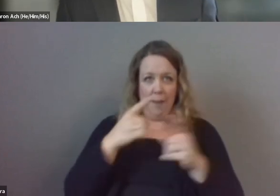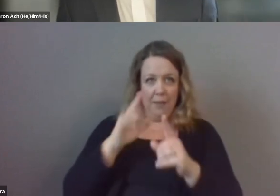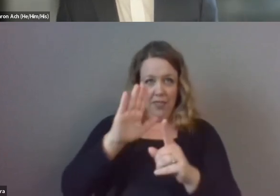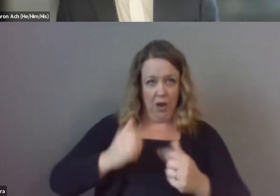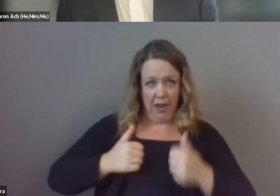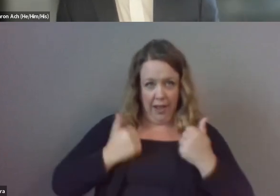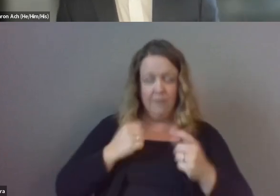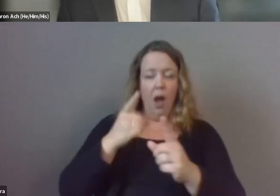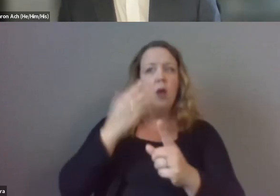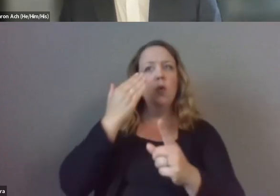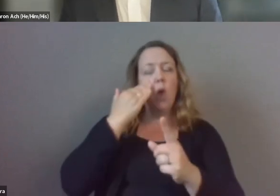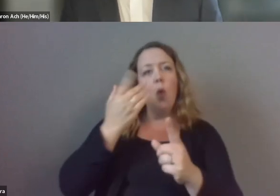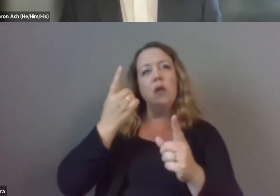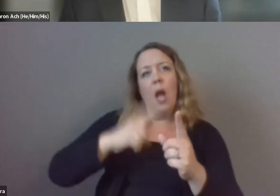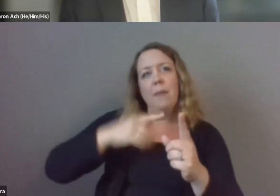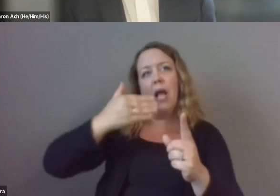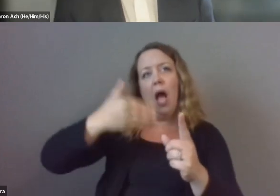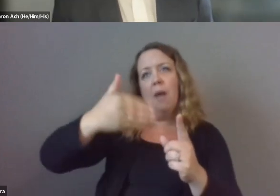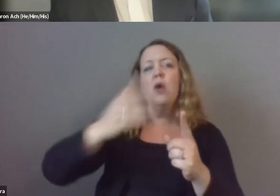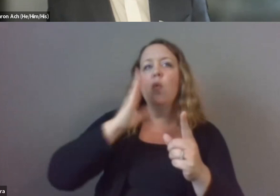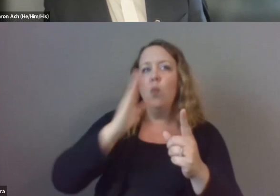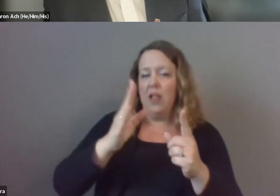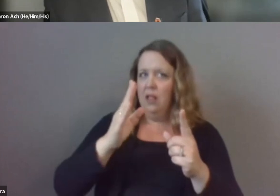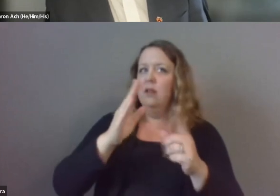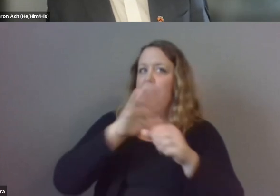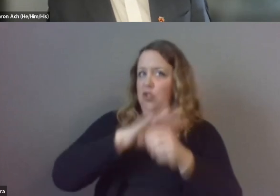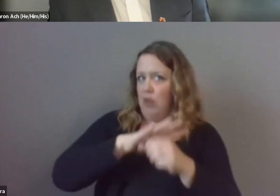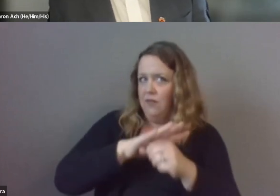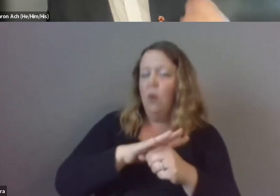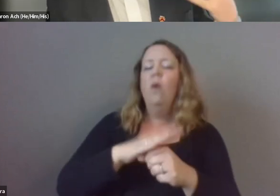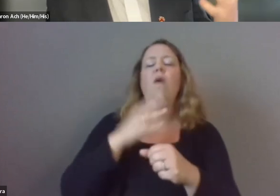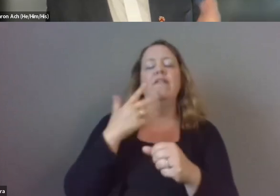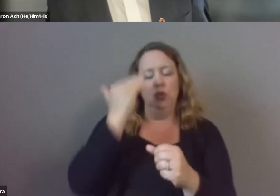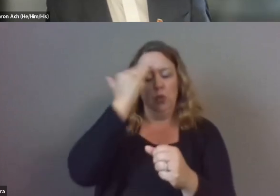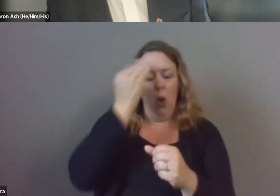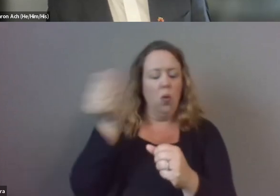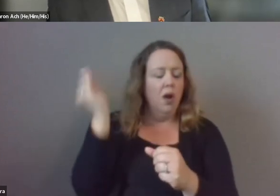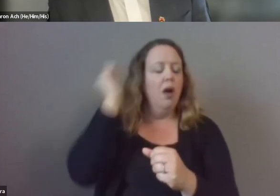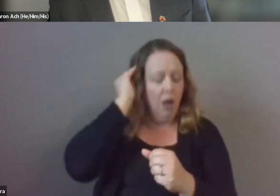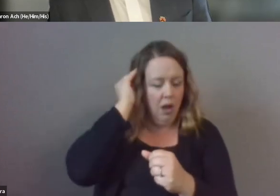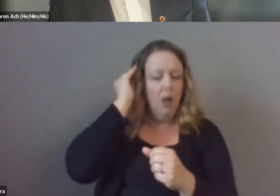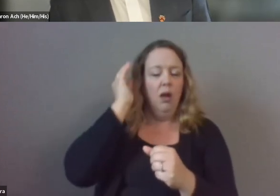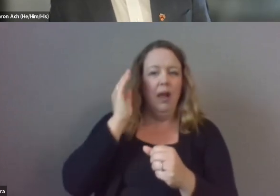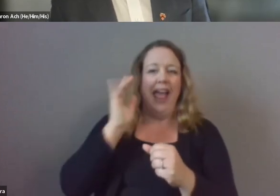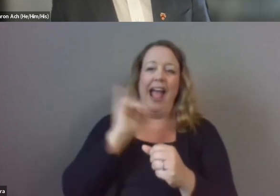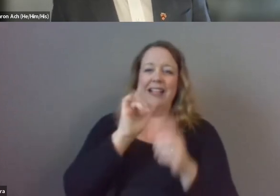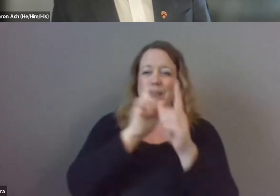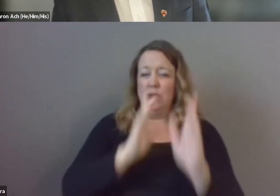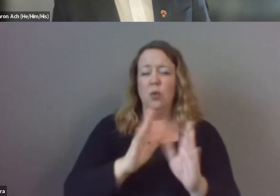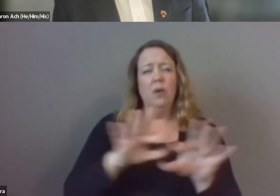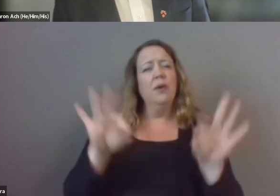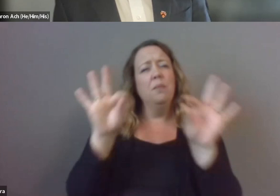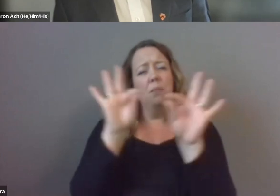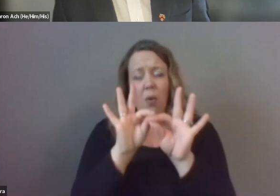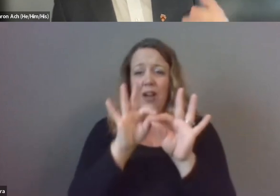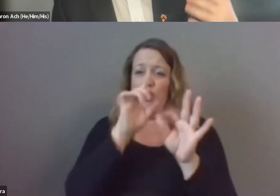might may act as those stressors i think is critical and and that you know as a mentor you it is really important to check in